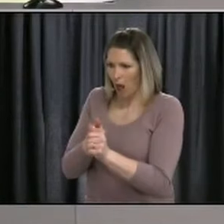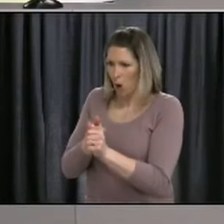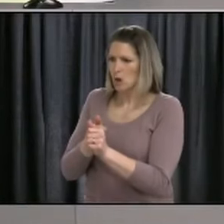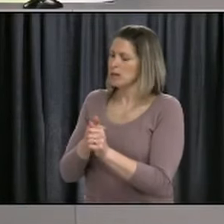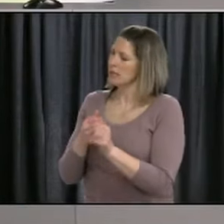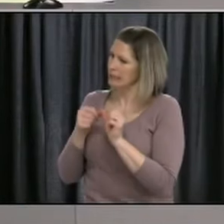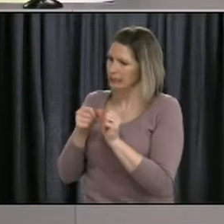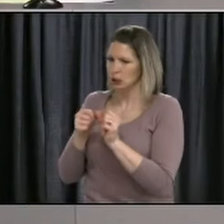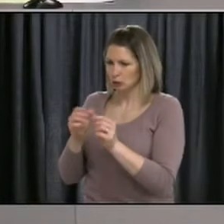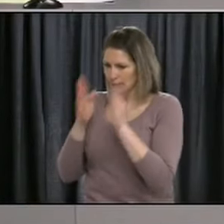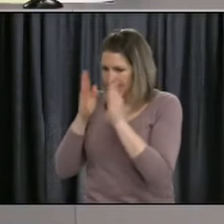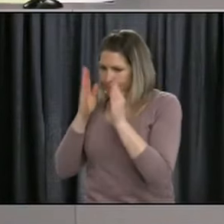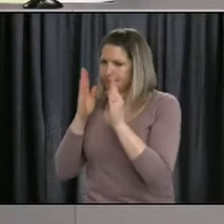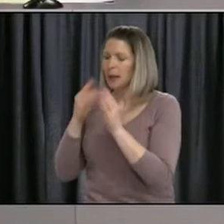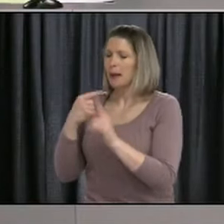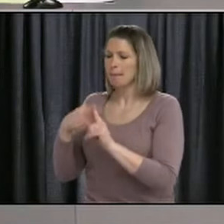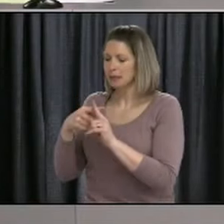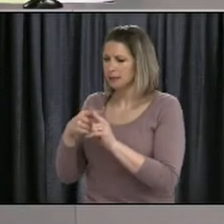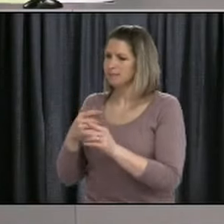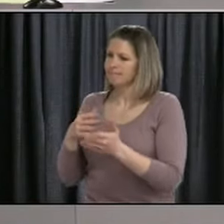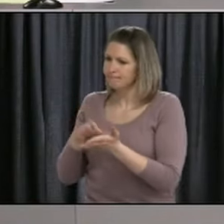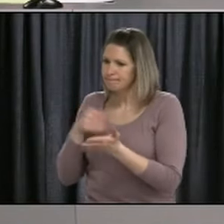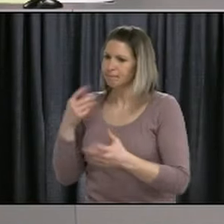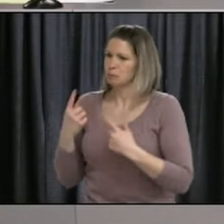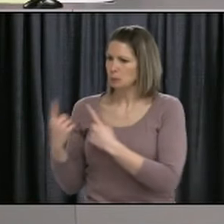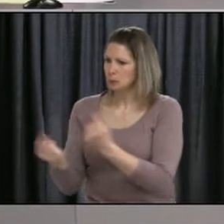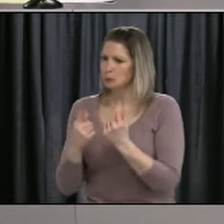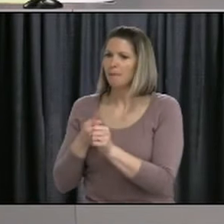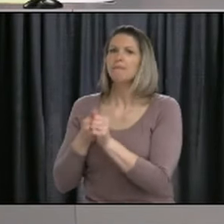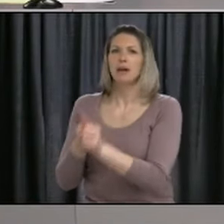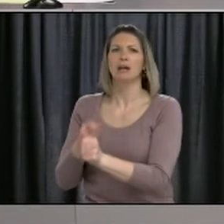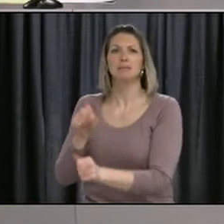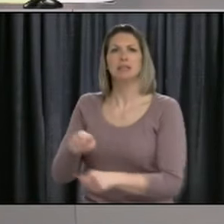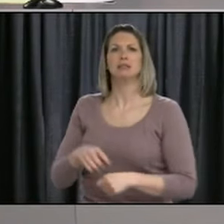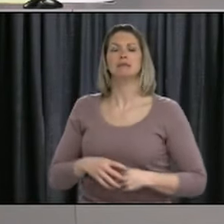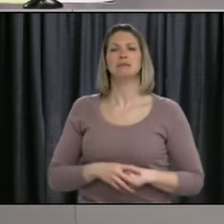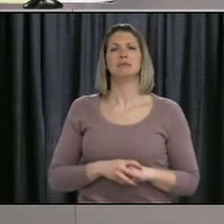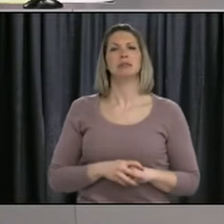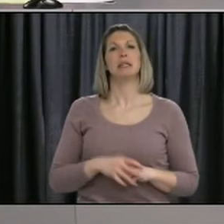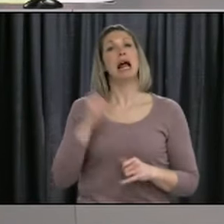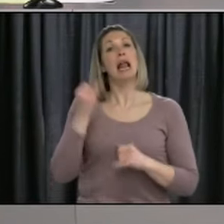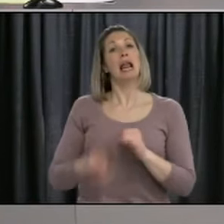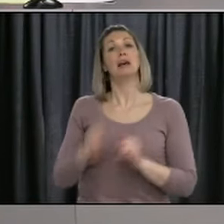Our final questions today are from Holly McKenzie, Souter of the Canadian Press. Please go ahead.